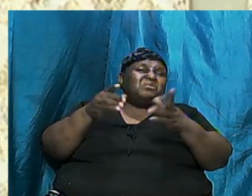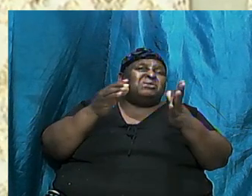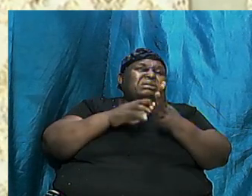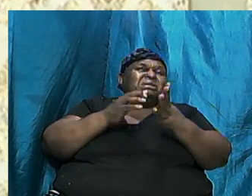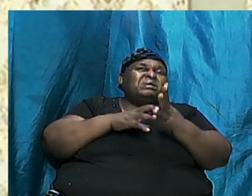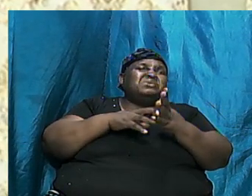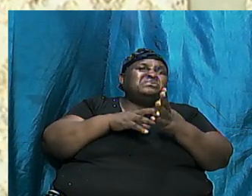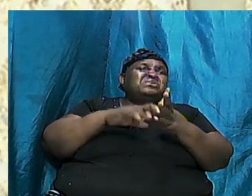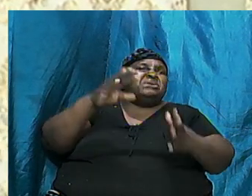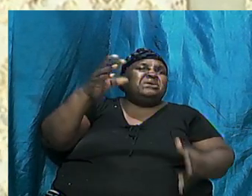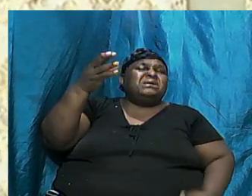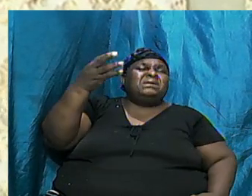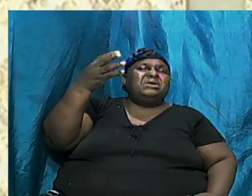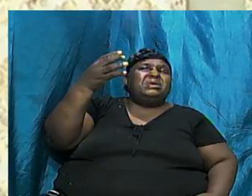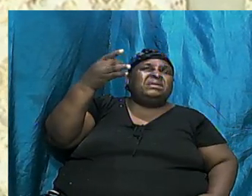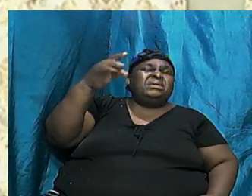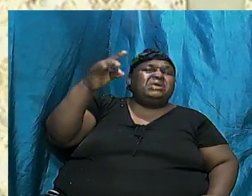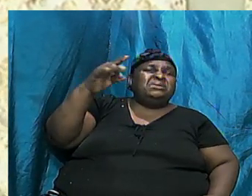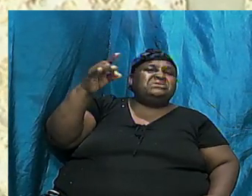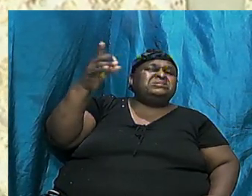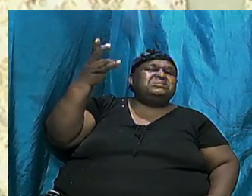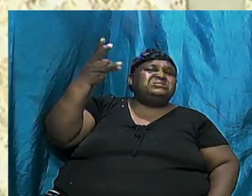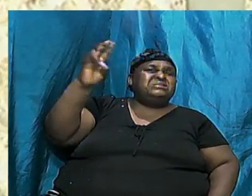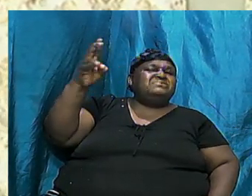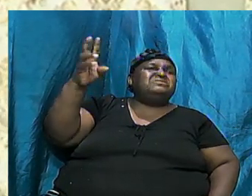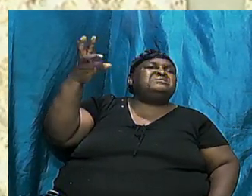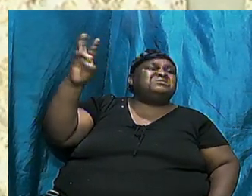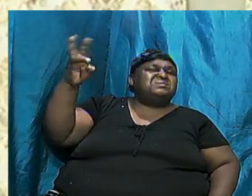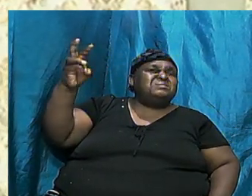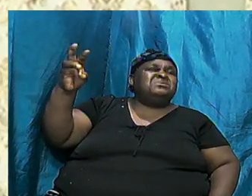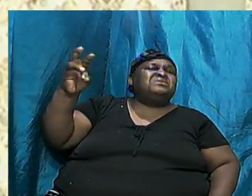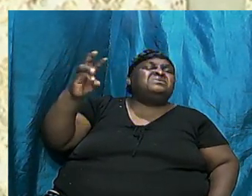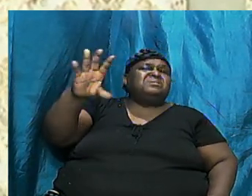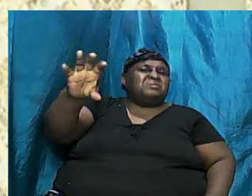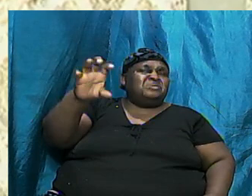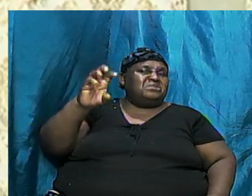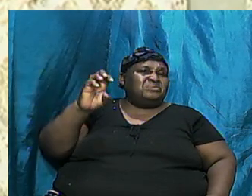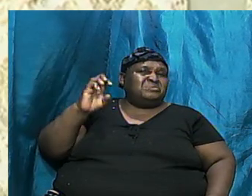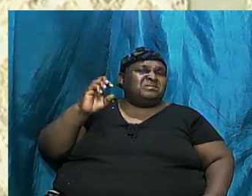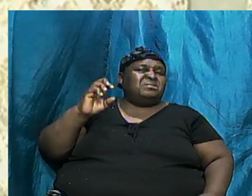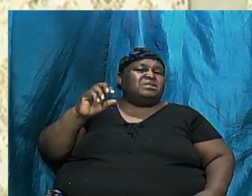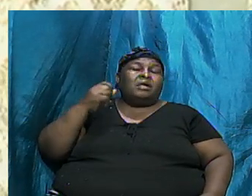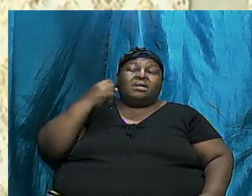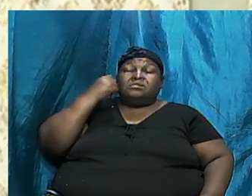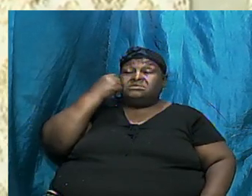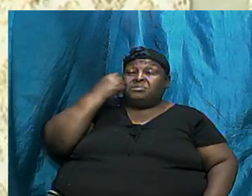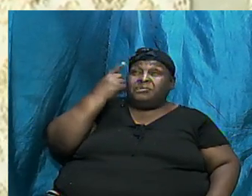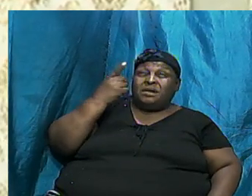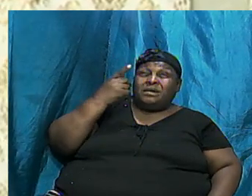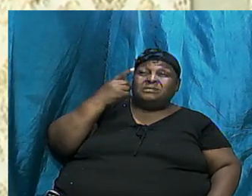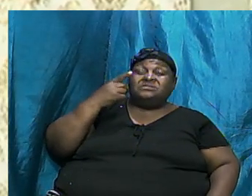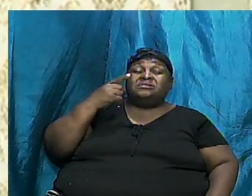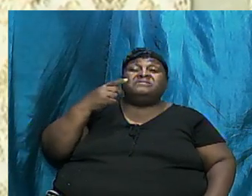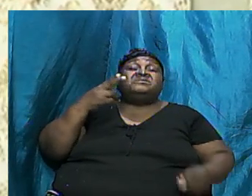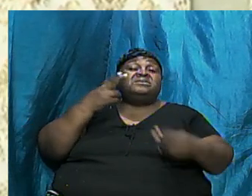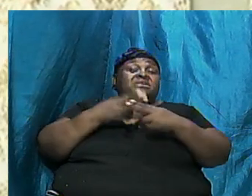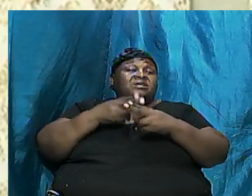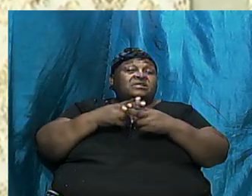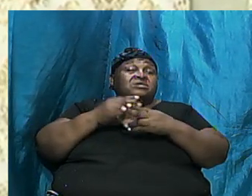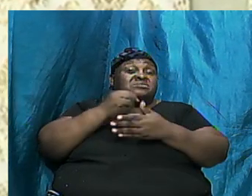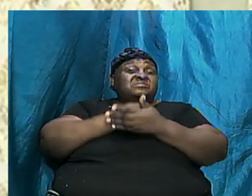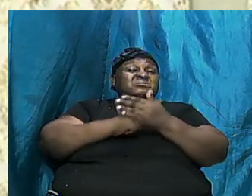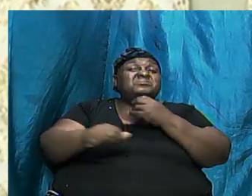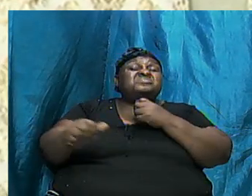1700s and the 1600s and we will be amazed at the names that some of these nations were